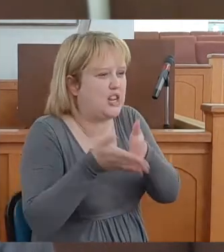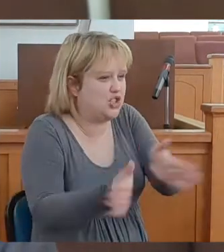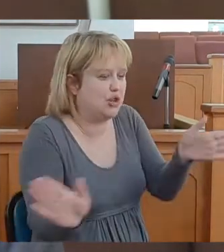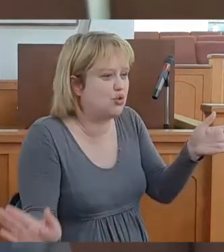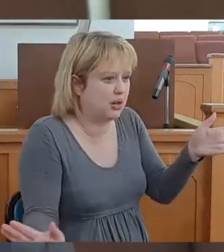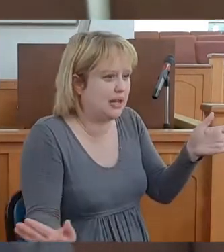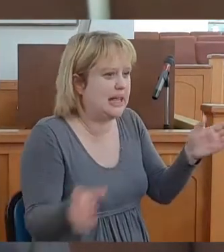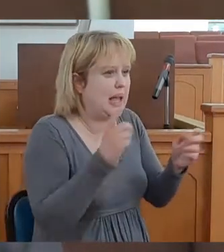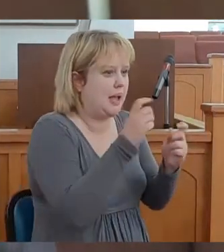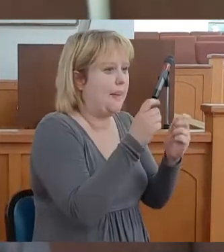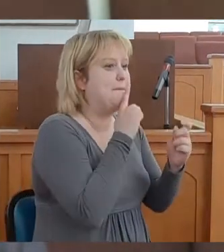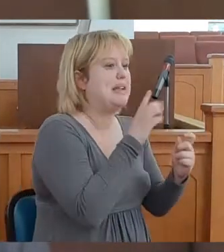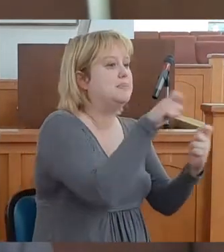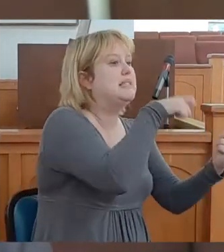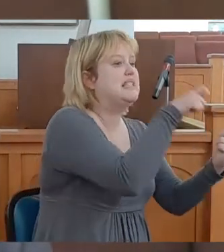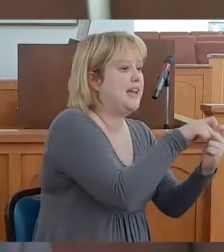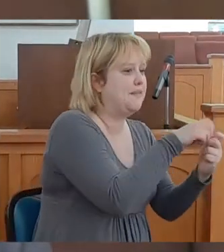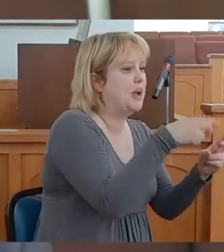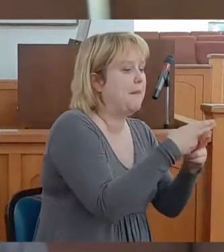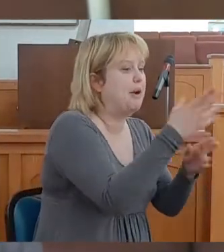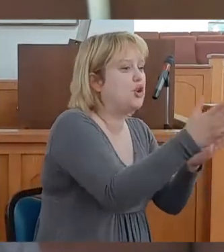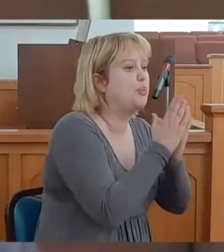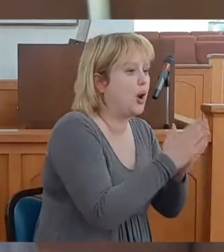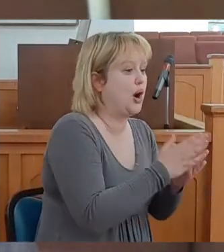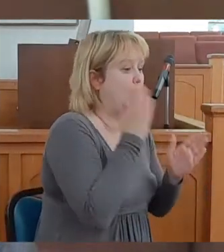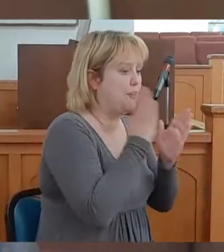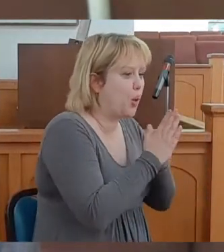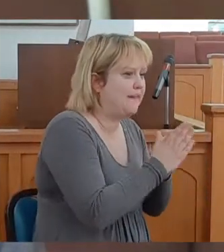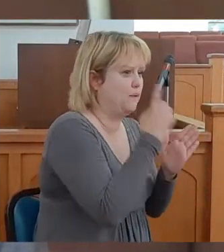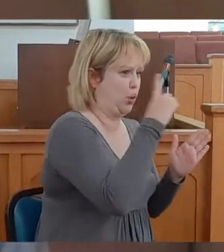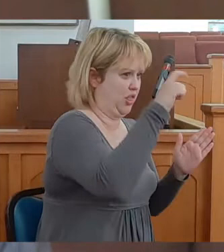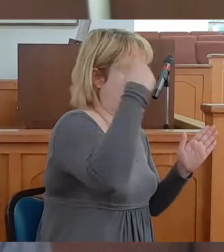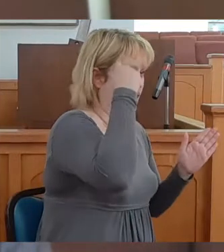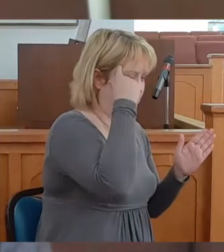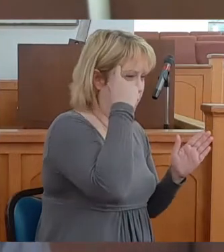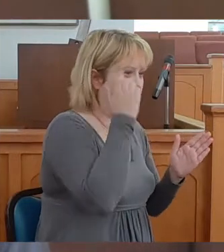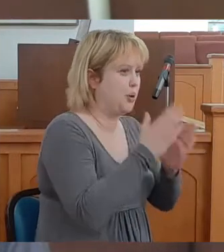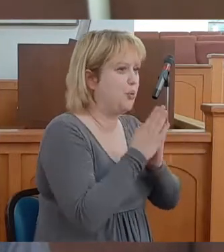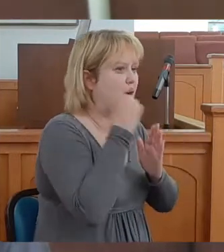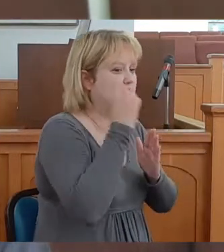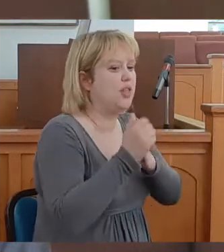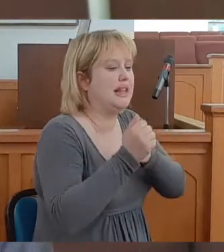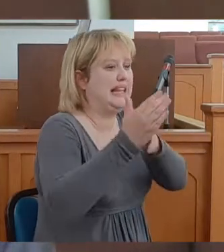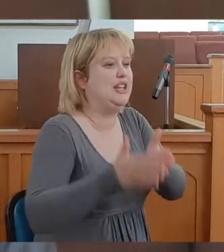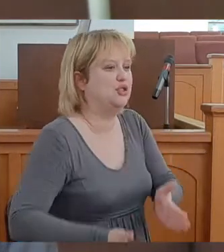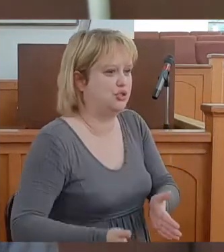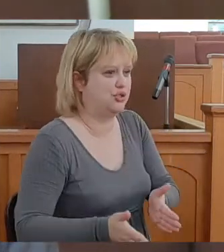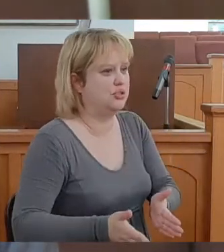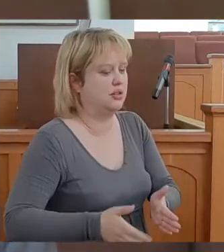Get specific. Pray for our government. Pray for our leaders.